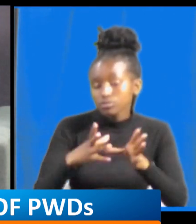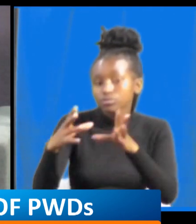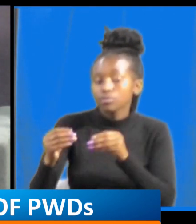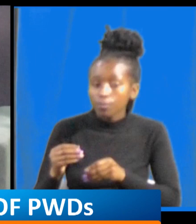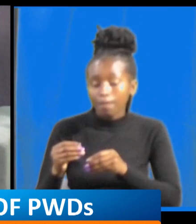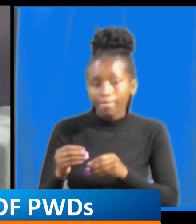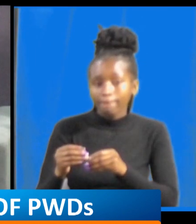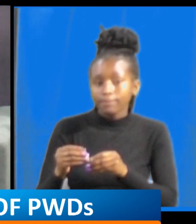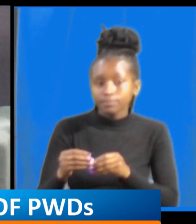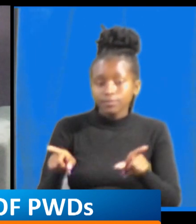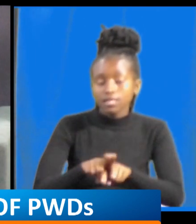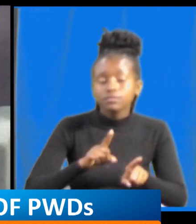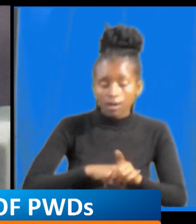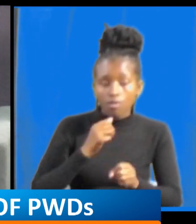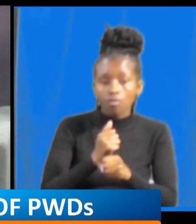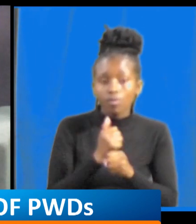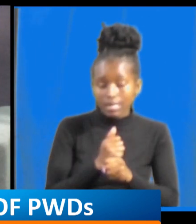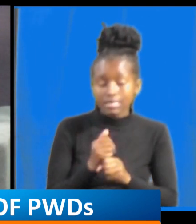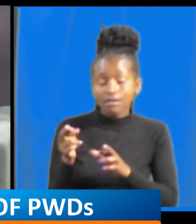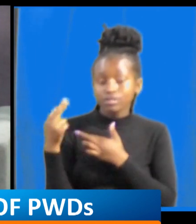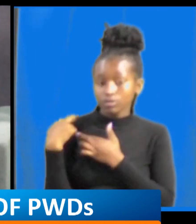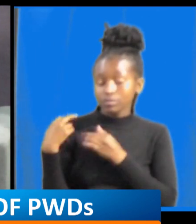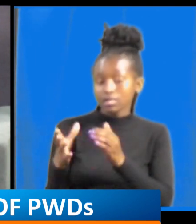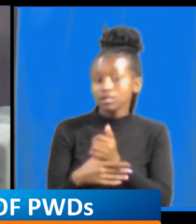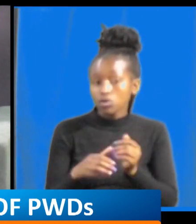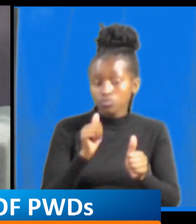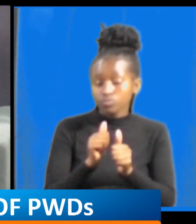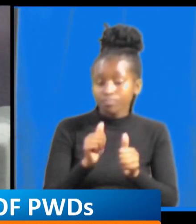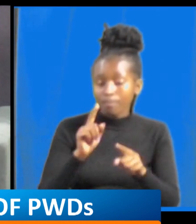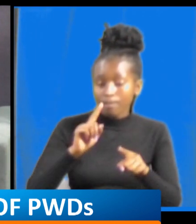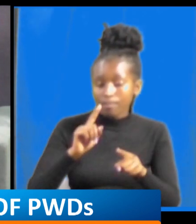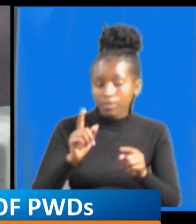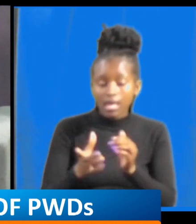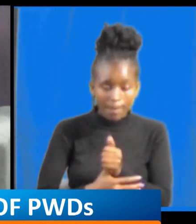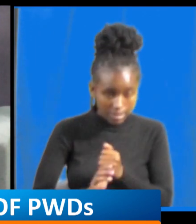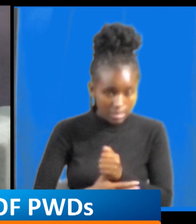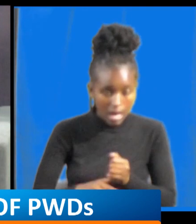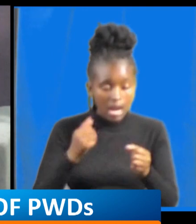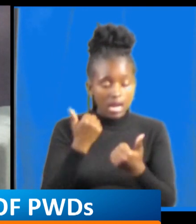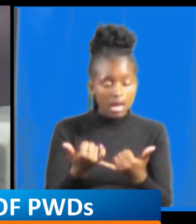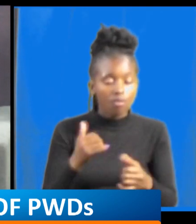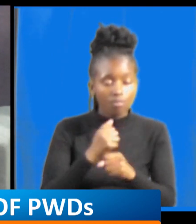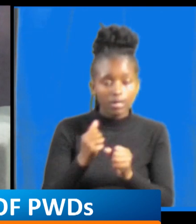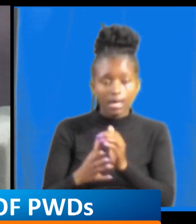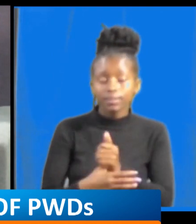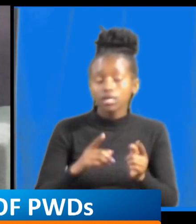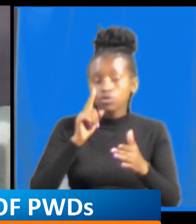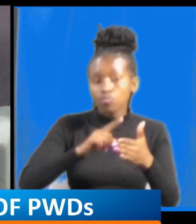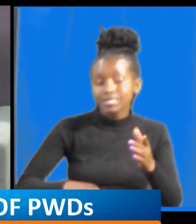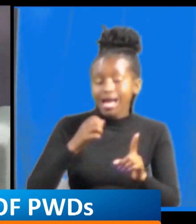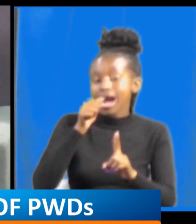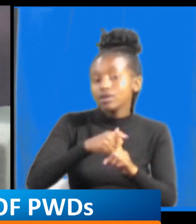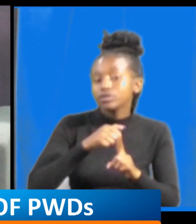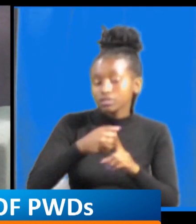partake this role as ambassador which is advocacy so we go around advocating for the the right of employment for people